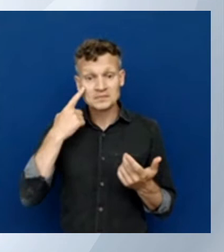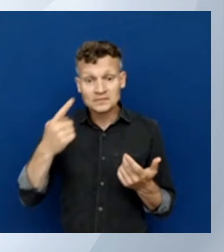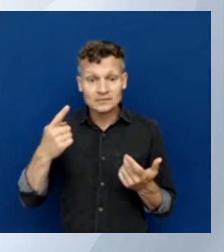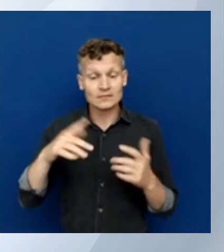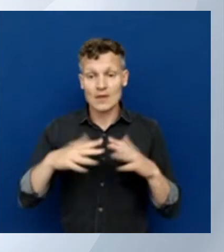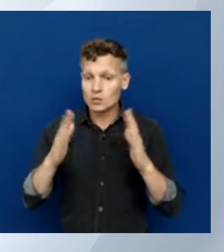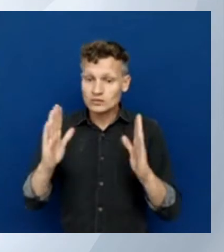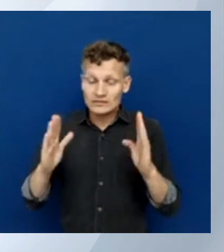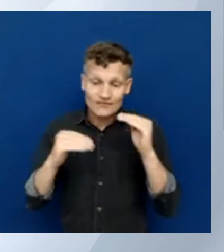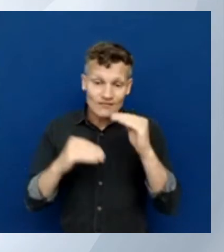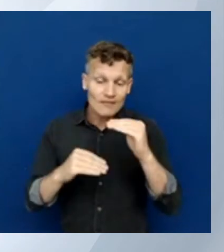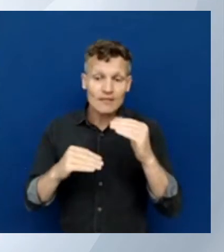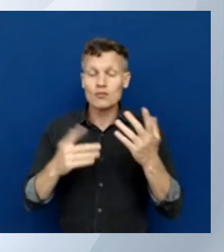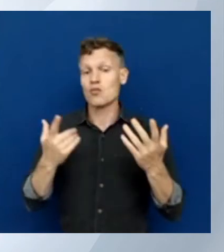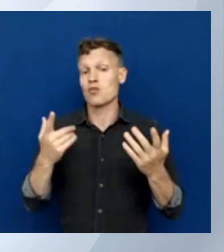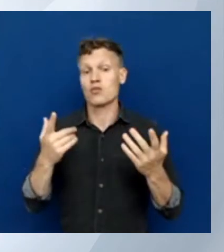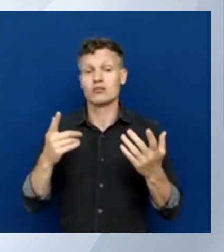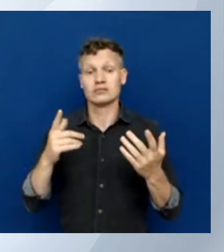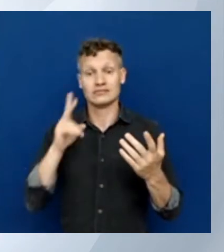already have and copy-paste it.